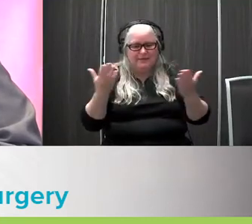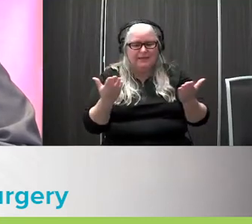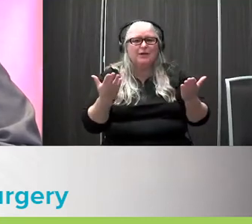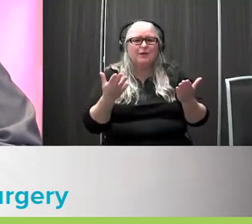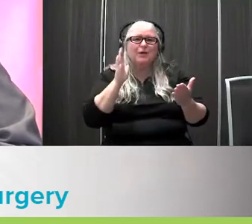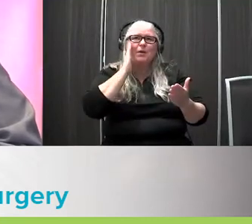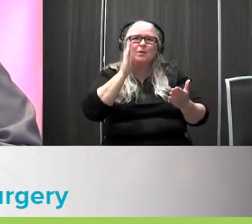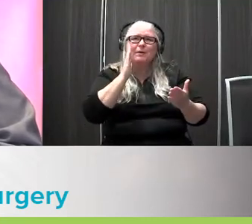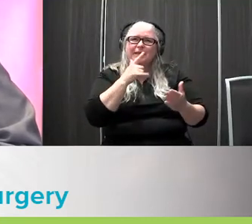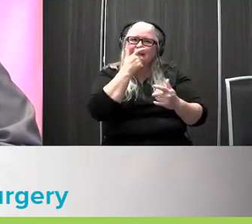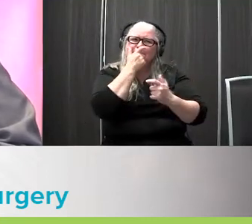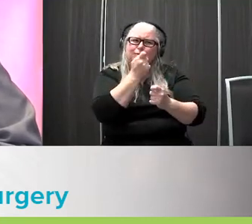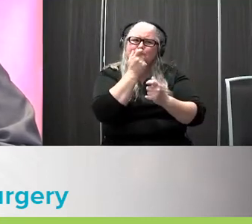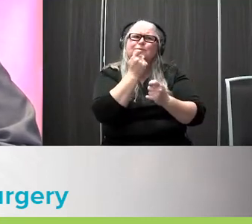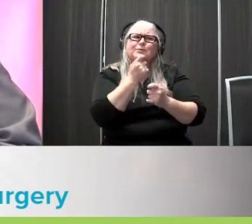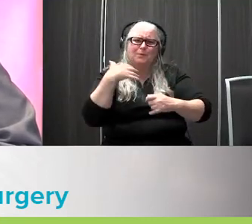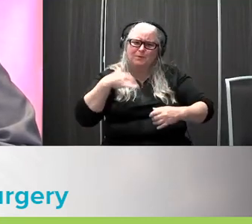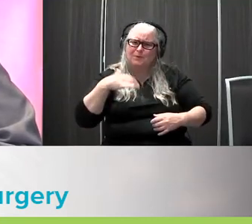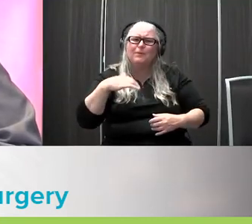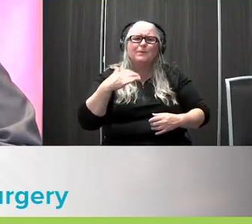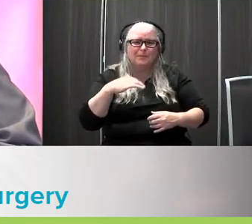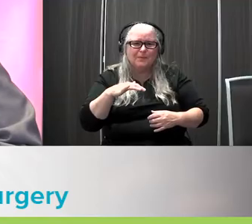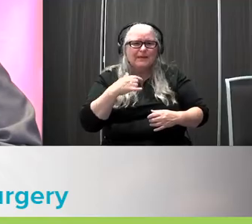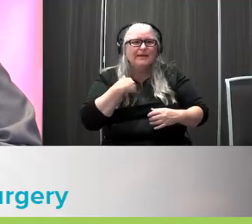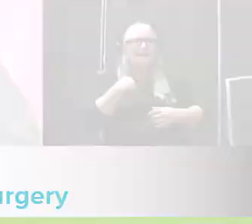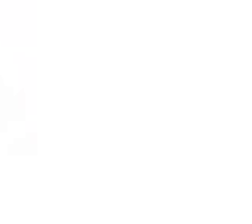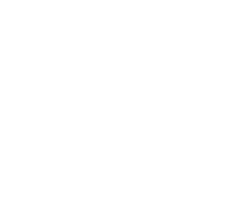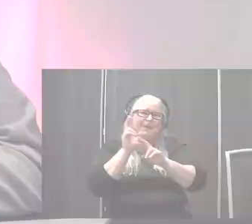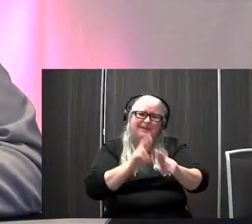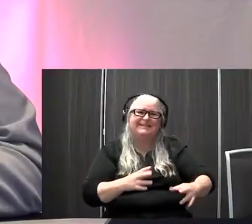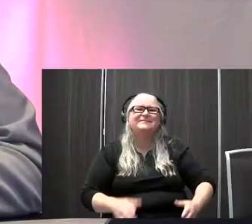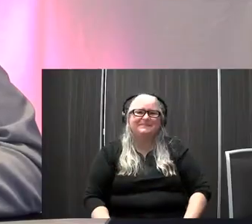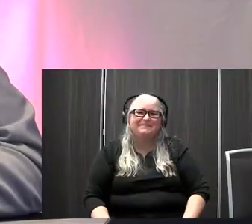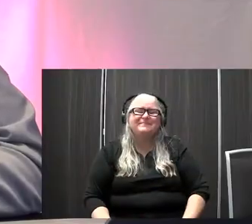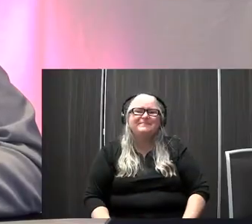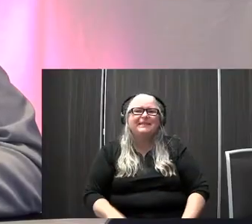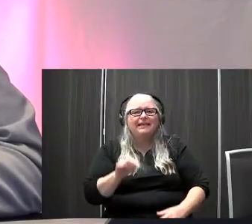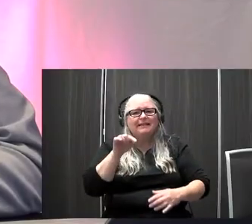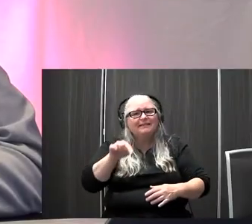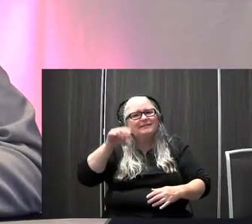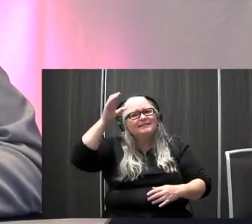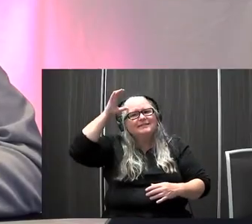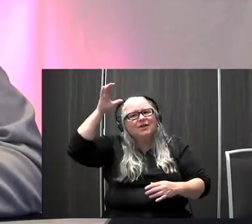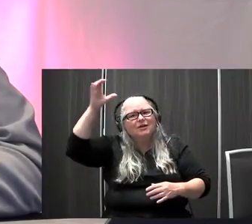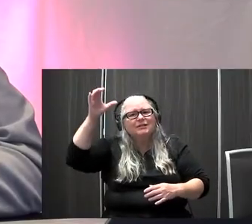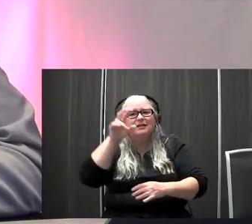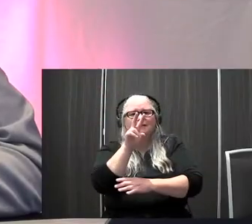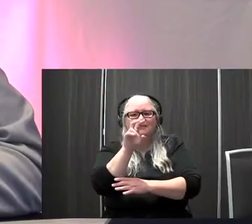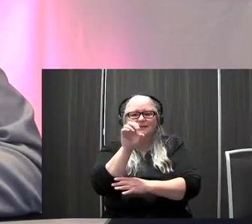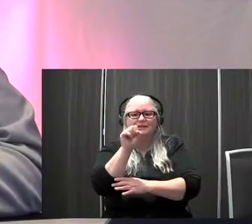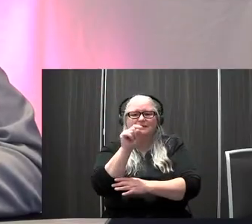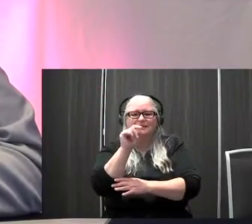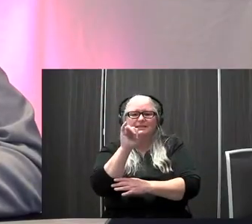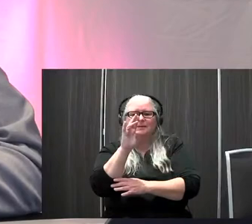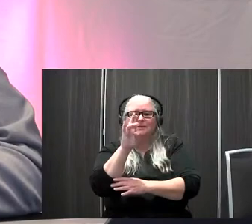find is a really interesting talk to kick things off with. This concept of a vestibular rehabilitation,